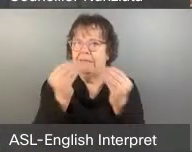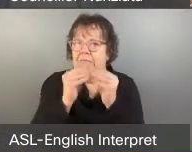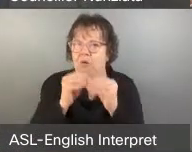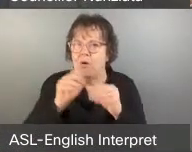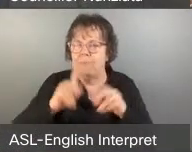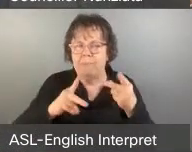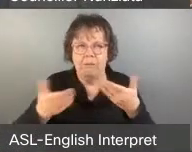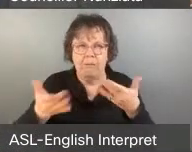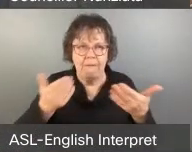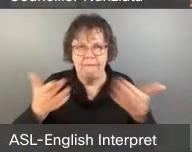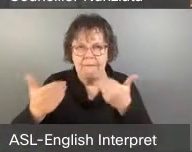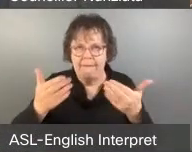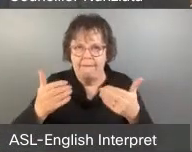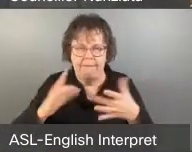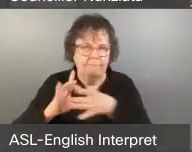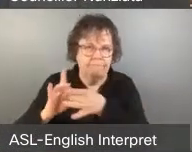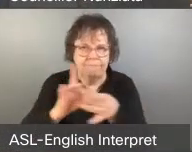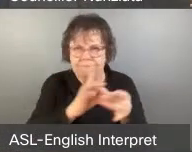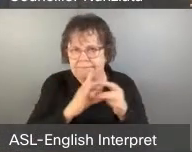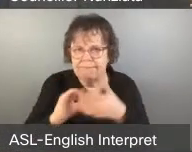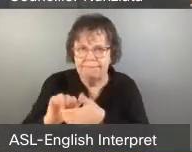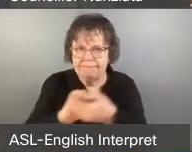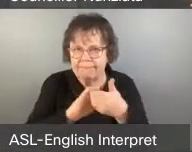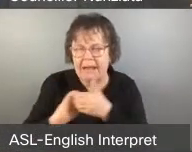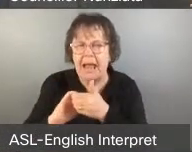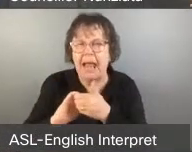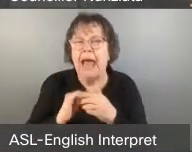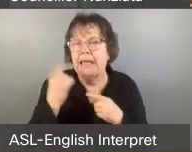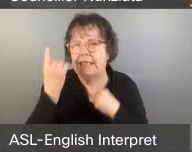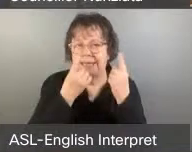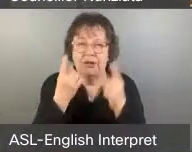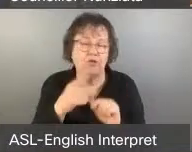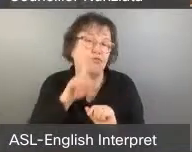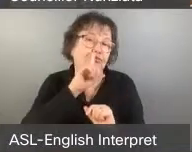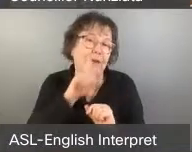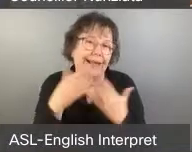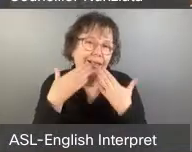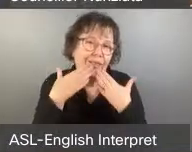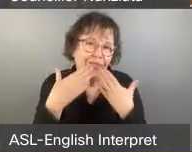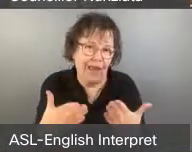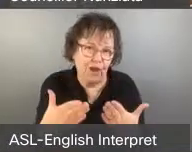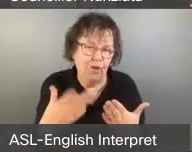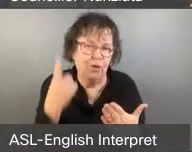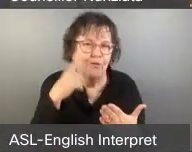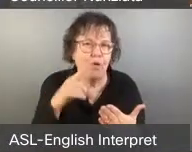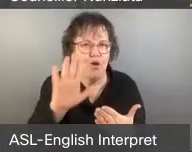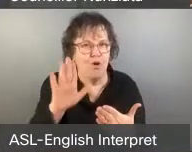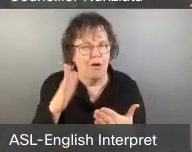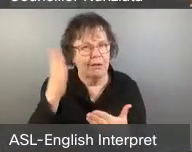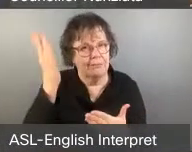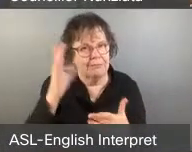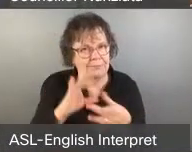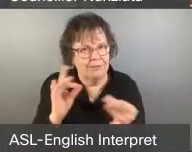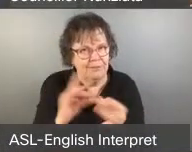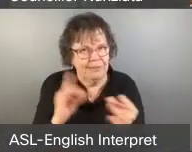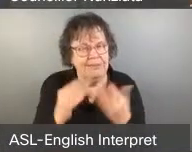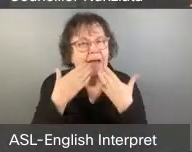then we'll take it into consideration. I really appreciate your deputation. Thank you. Thank you, Mr. Chair.